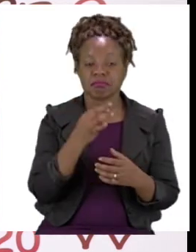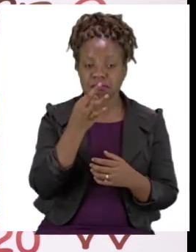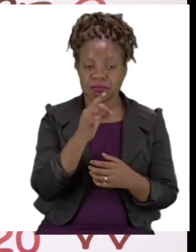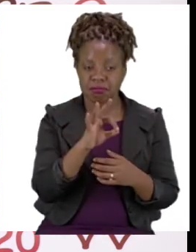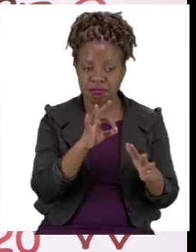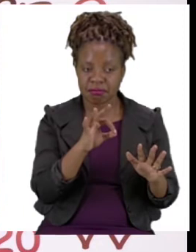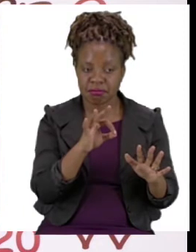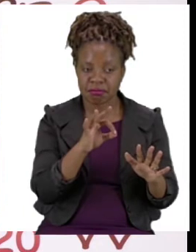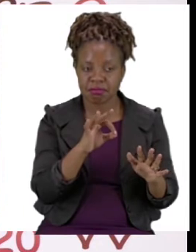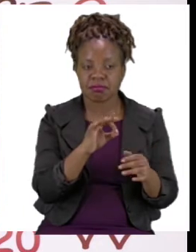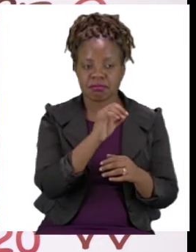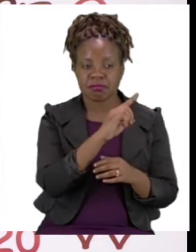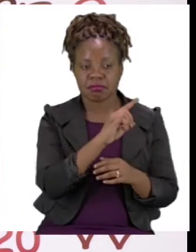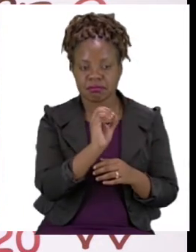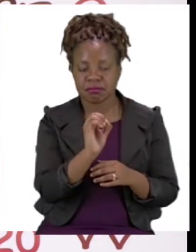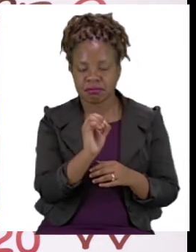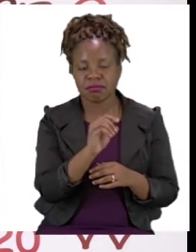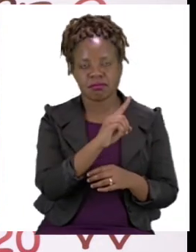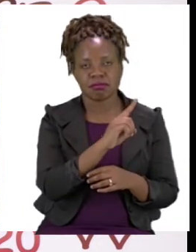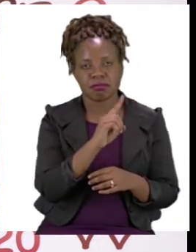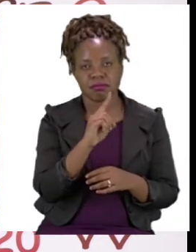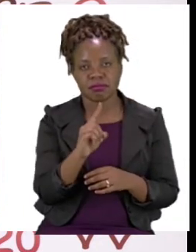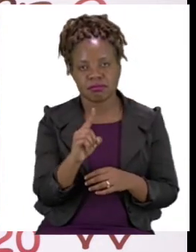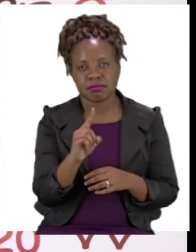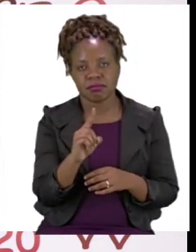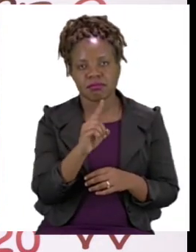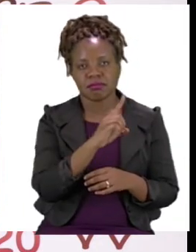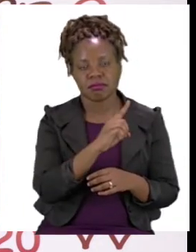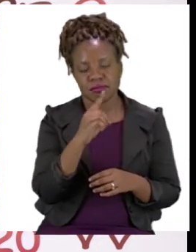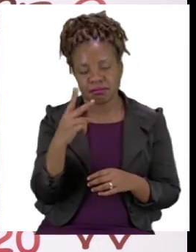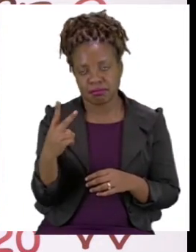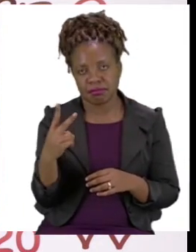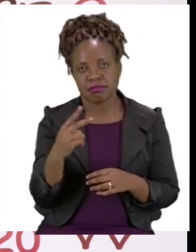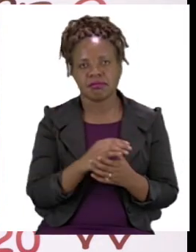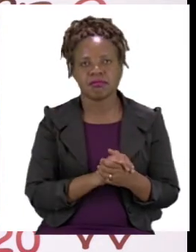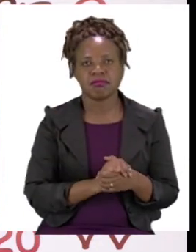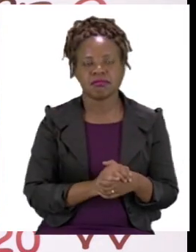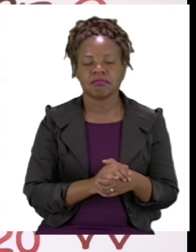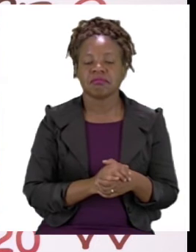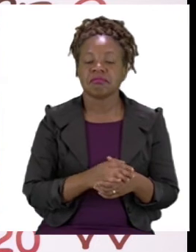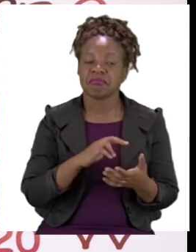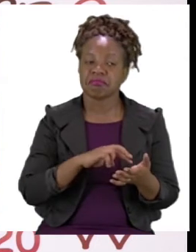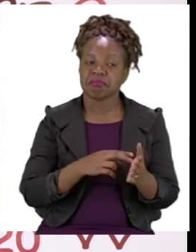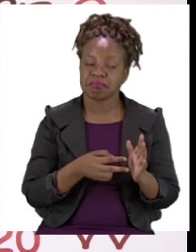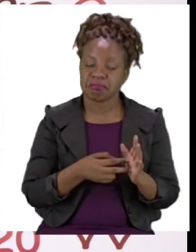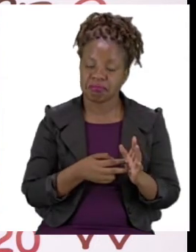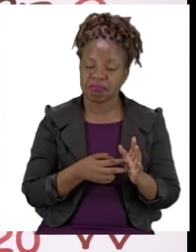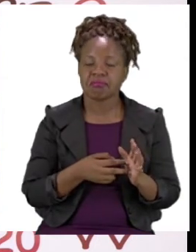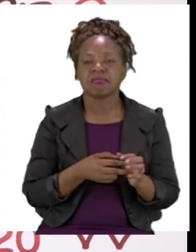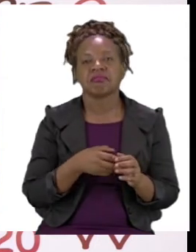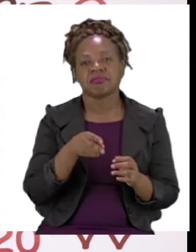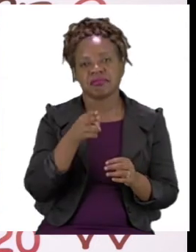are counting on 10, 11, 12. So our next answer